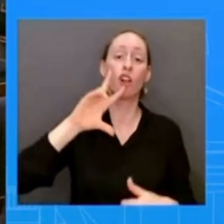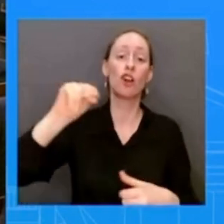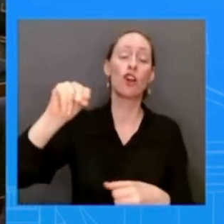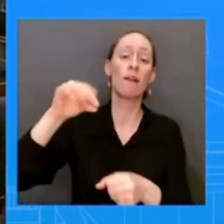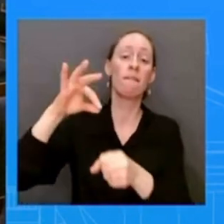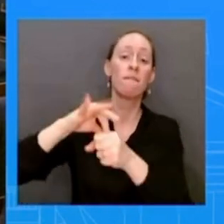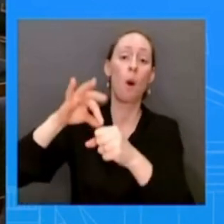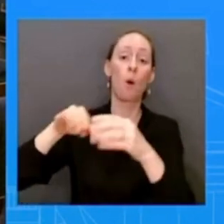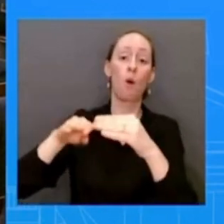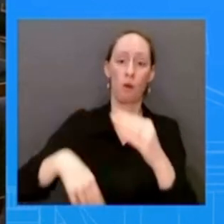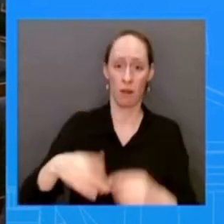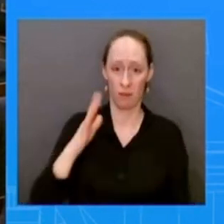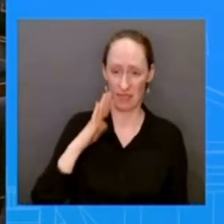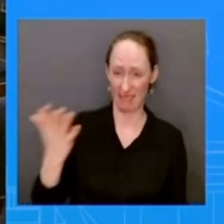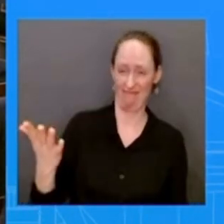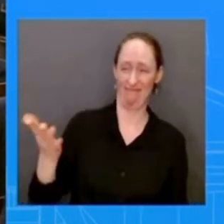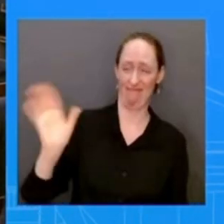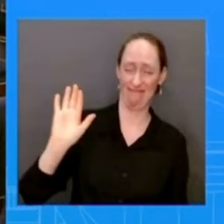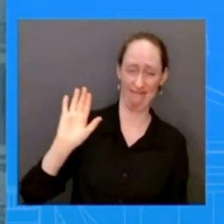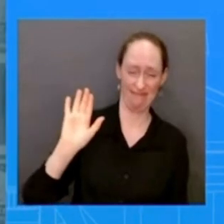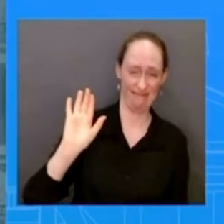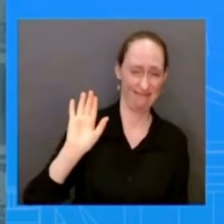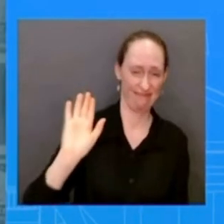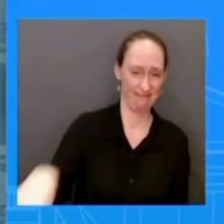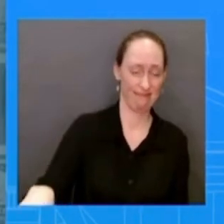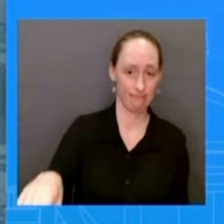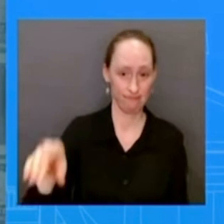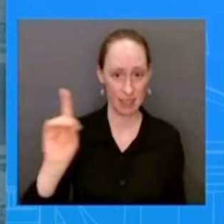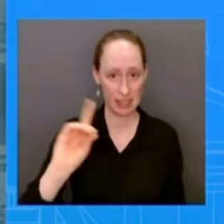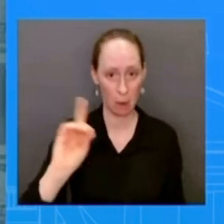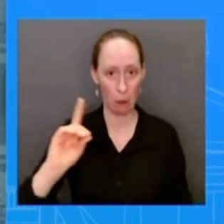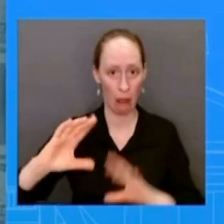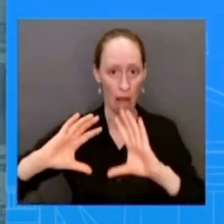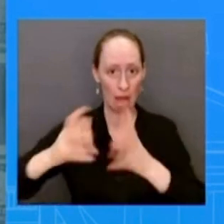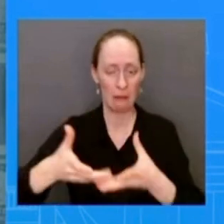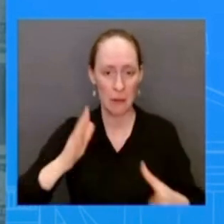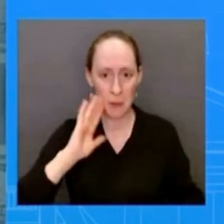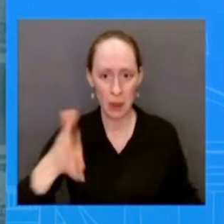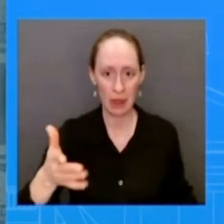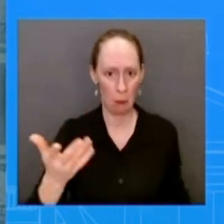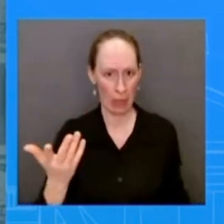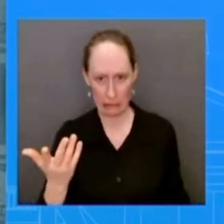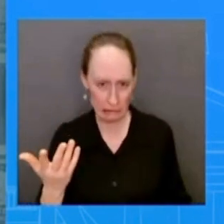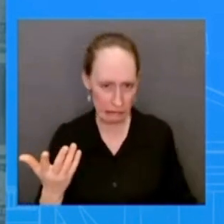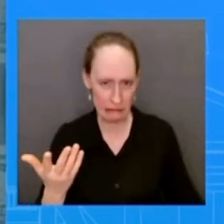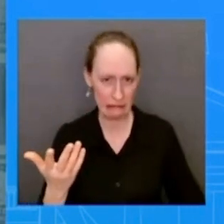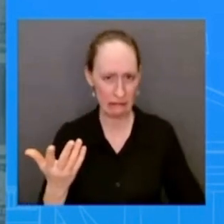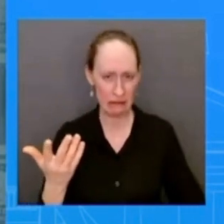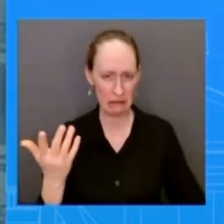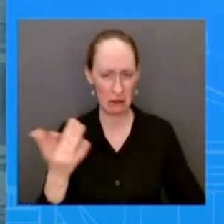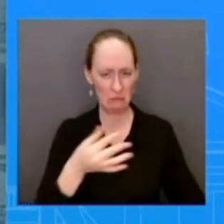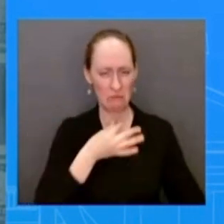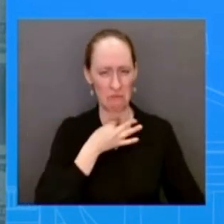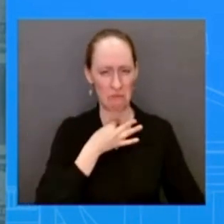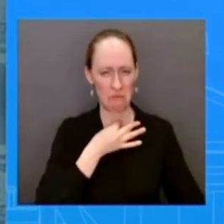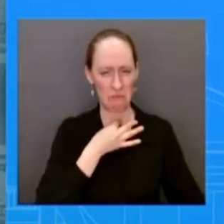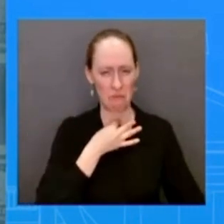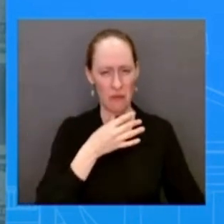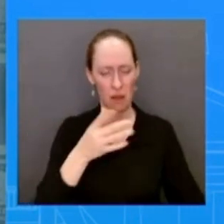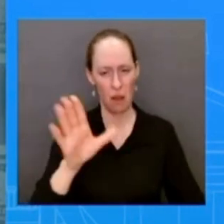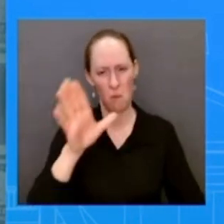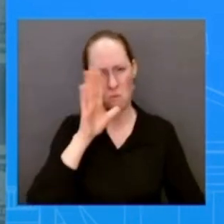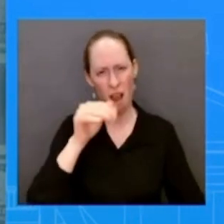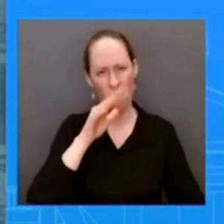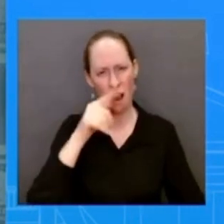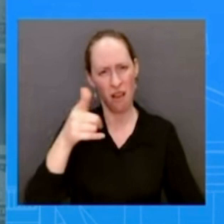concern what is preventing the administration no i mean this is not about a political concern this is about making sure that we do the right